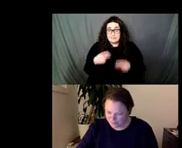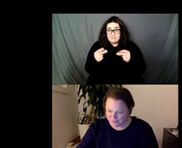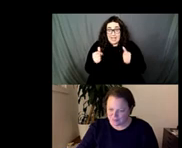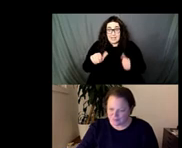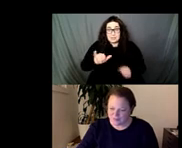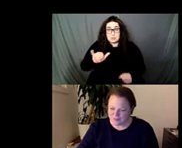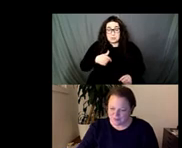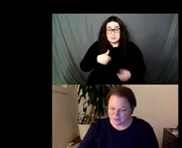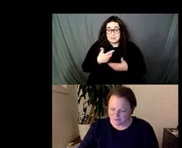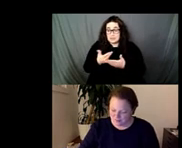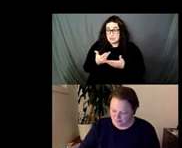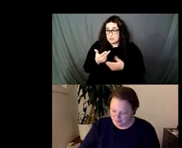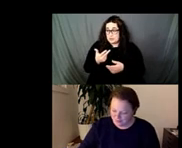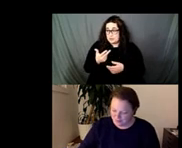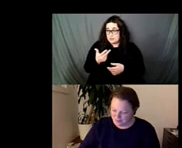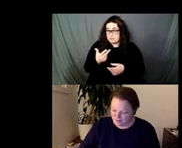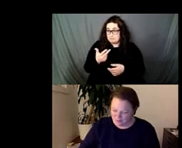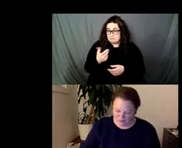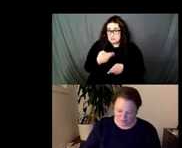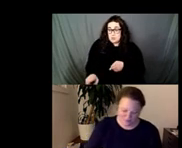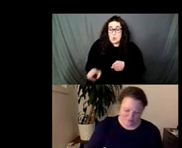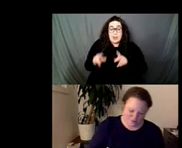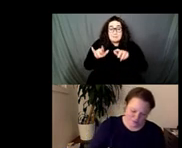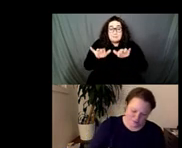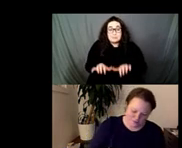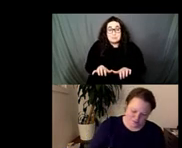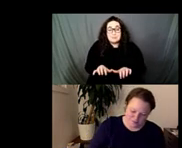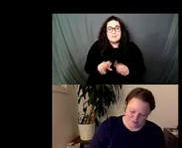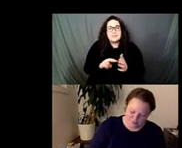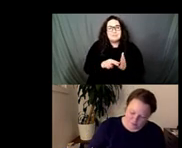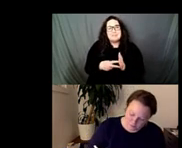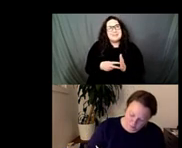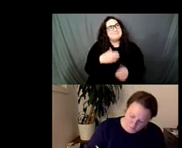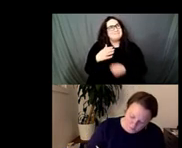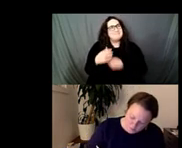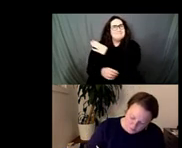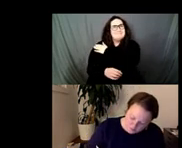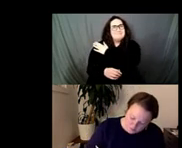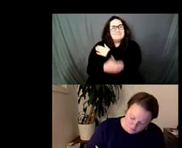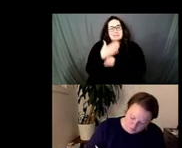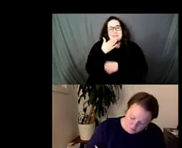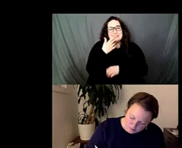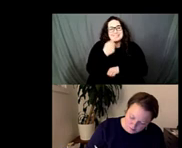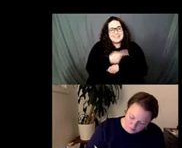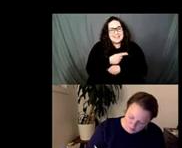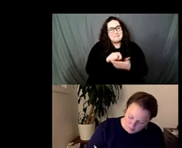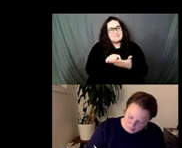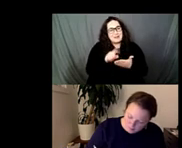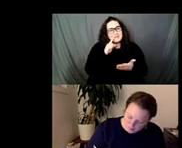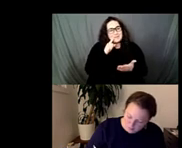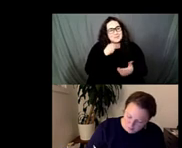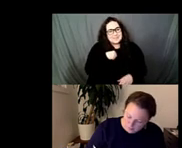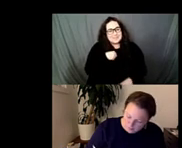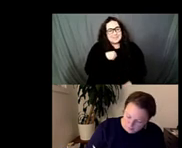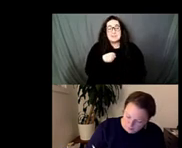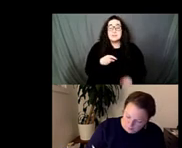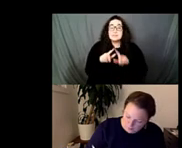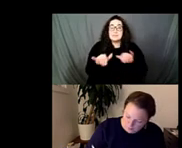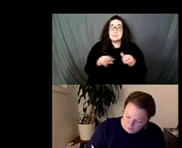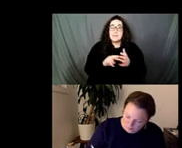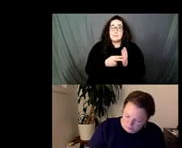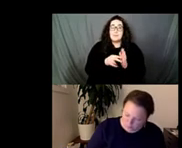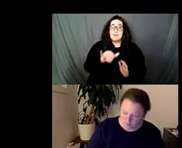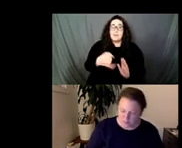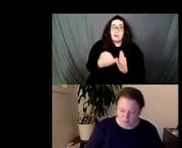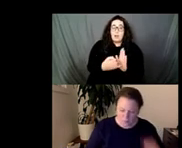think says that I was that was a good writing day for me and it was also a work that you know provoked me in